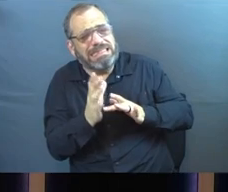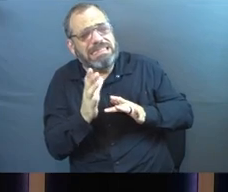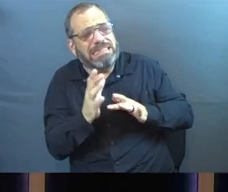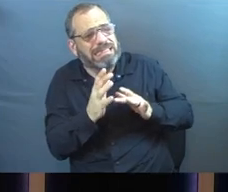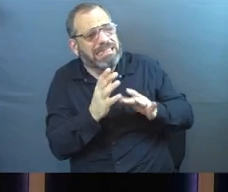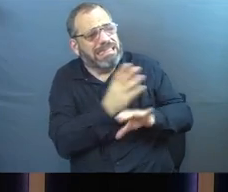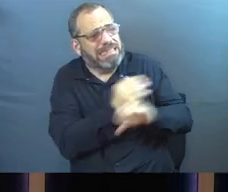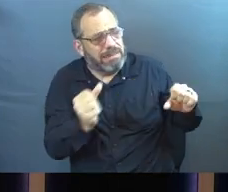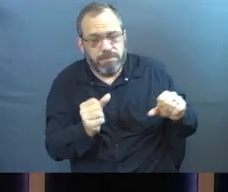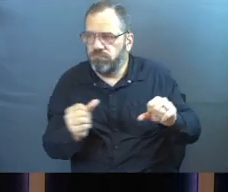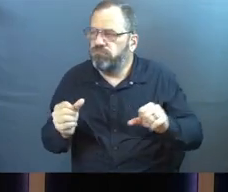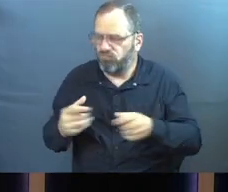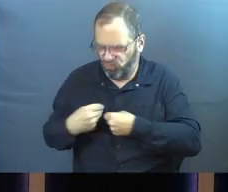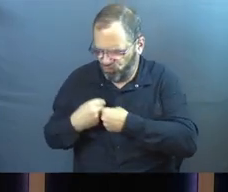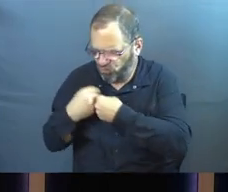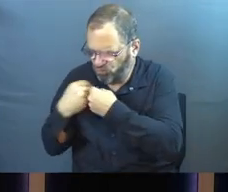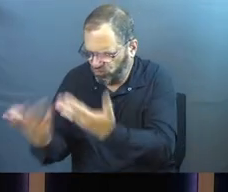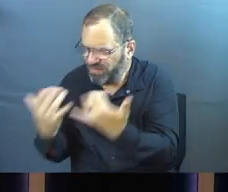Jesus gave it to him.